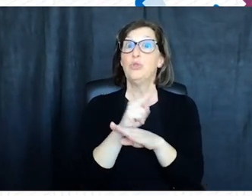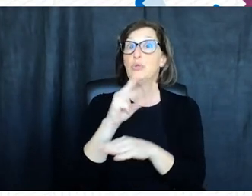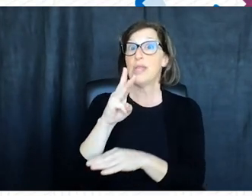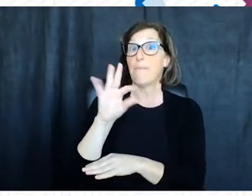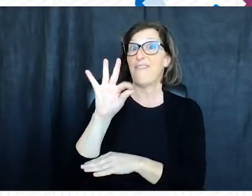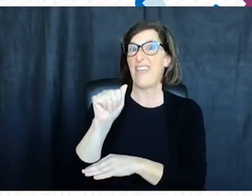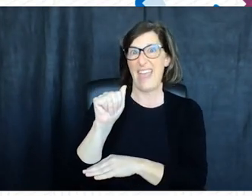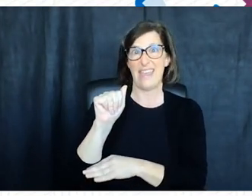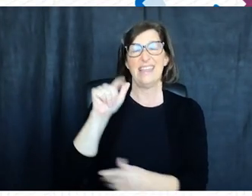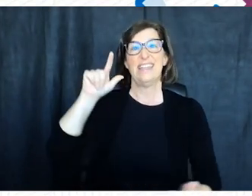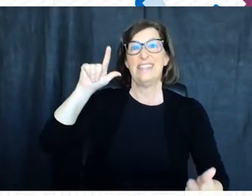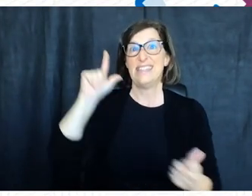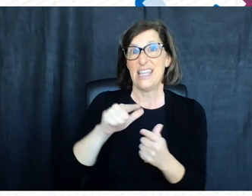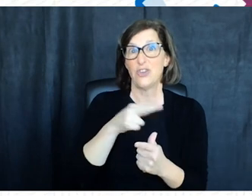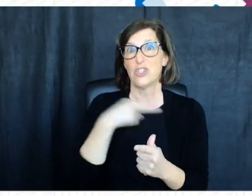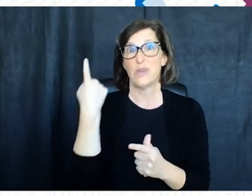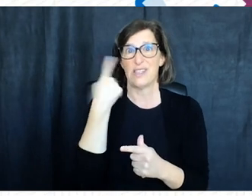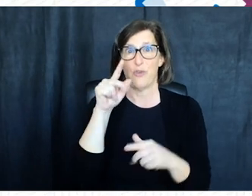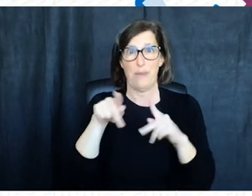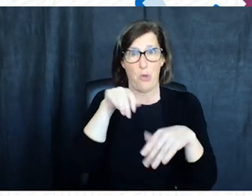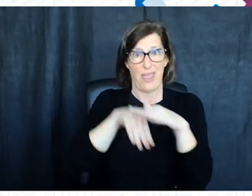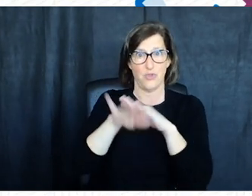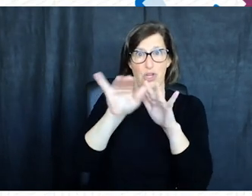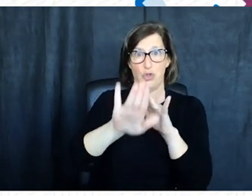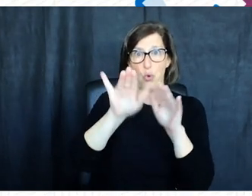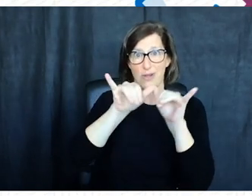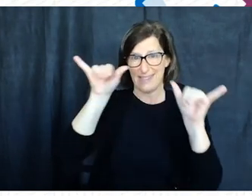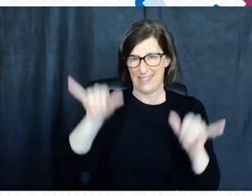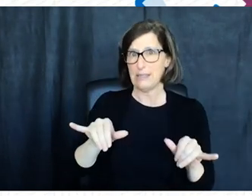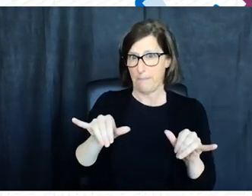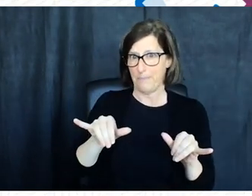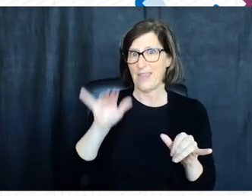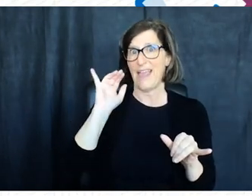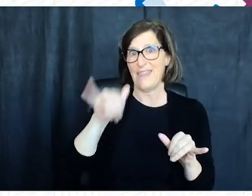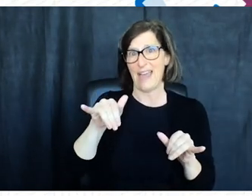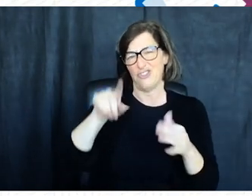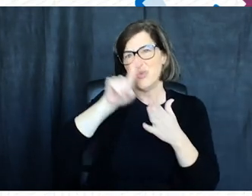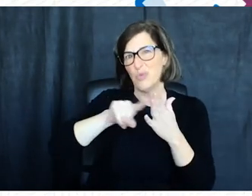mfa are less likely to get hacked according to a microsoft survey of their cloud